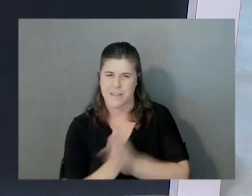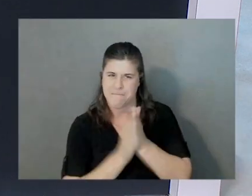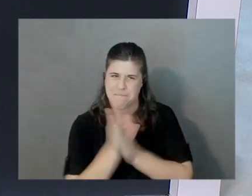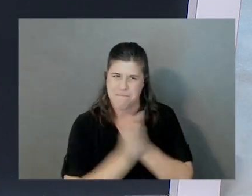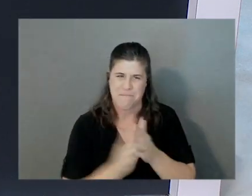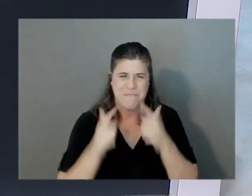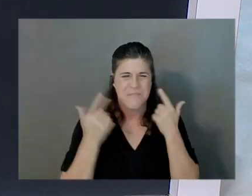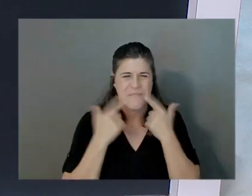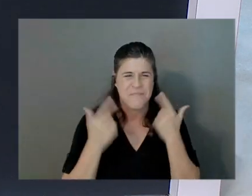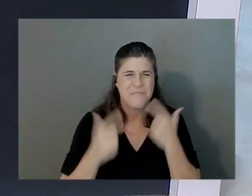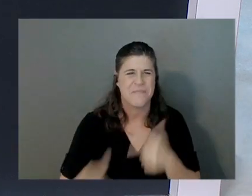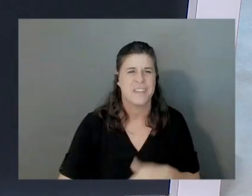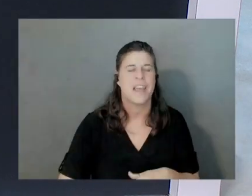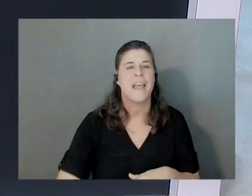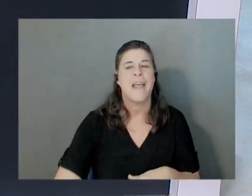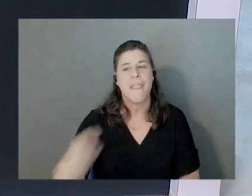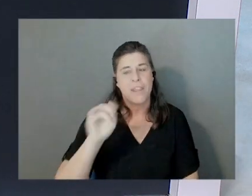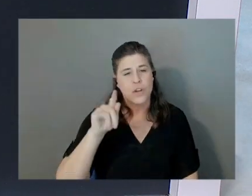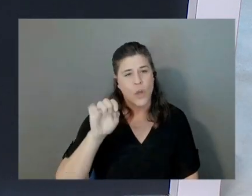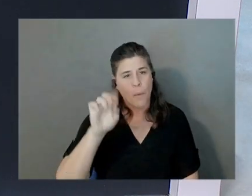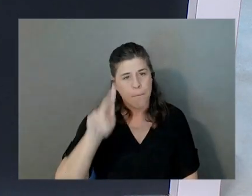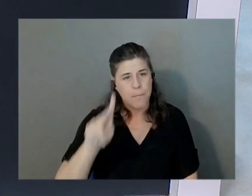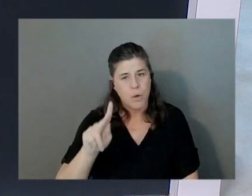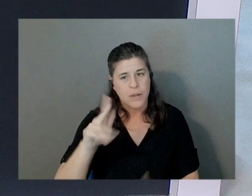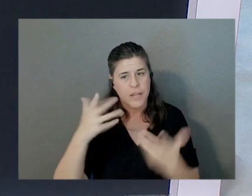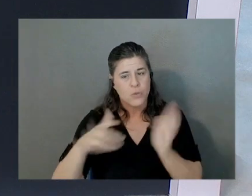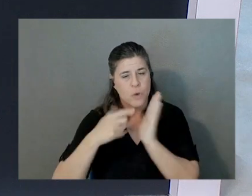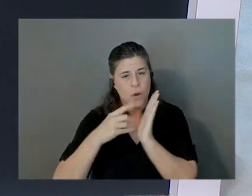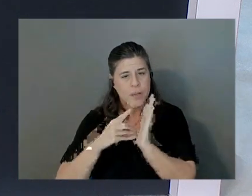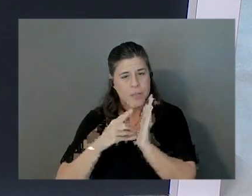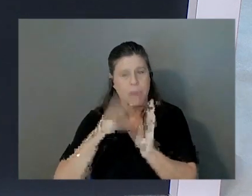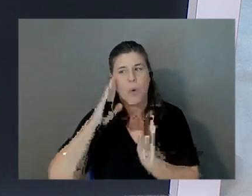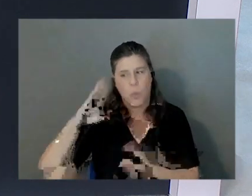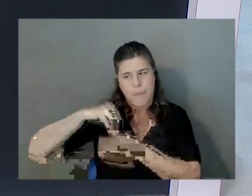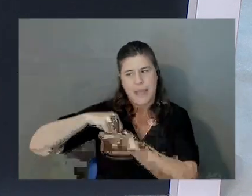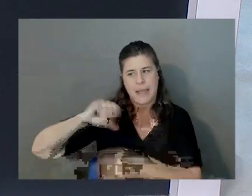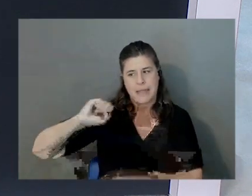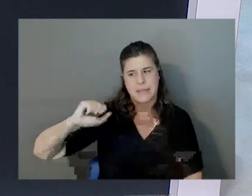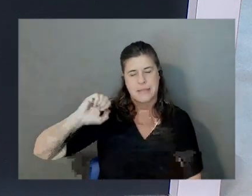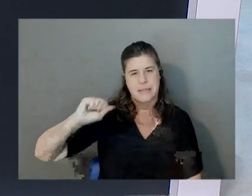This notebook that you demoed will be in the... SageMaker examples. examples,